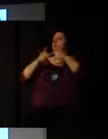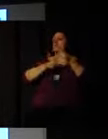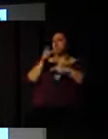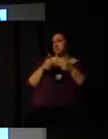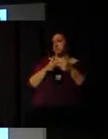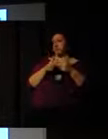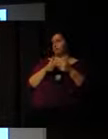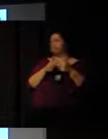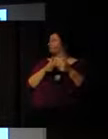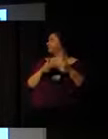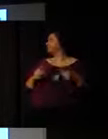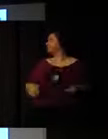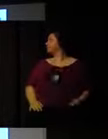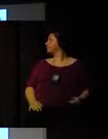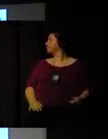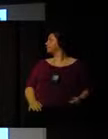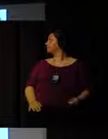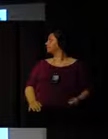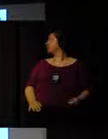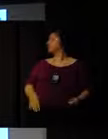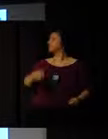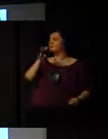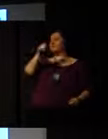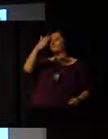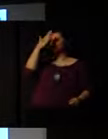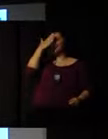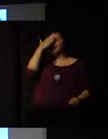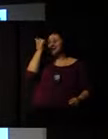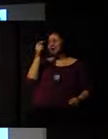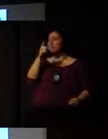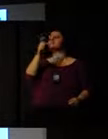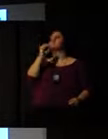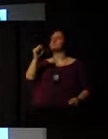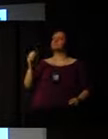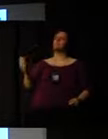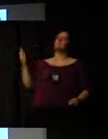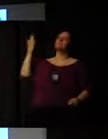letting them know what you do, they can come into your organization and they can add value.